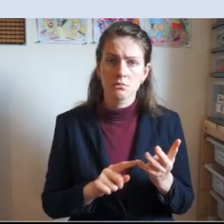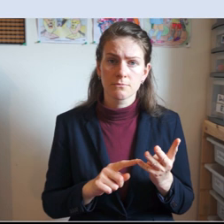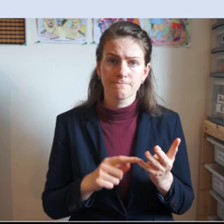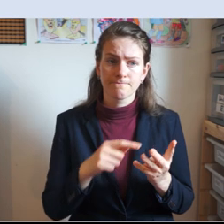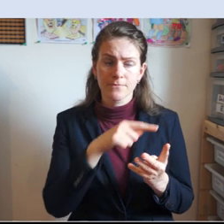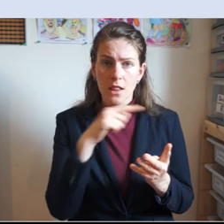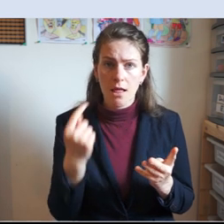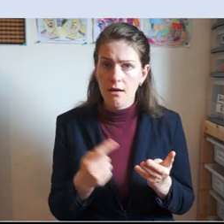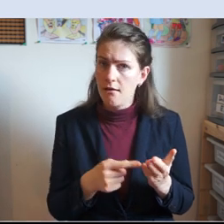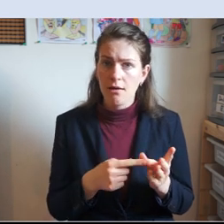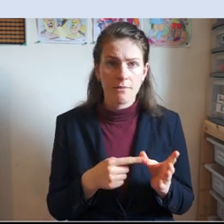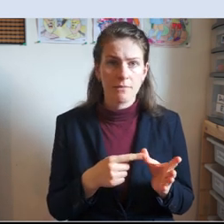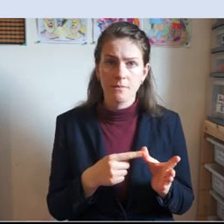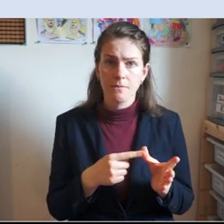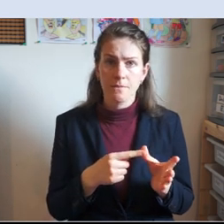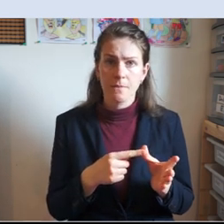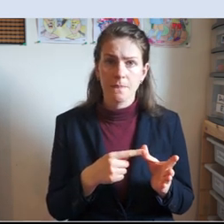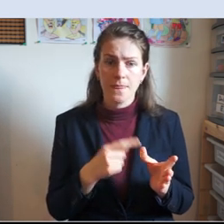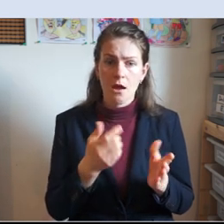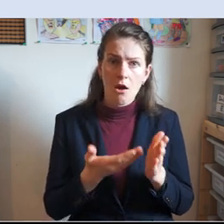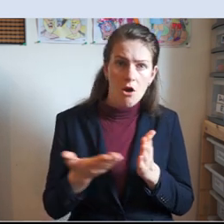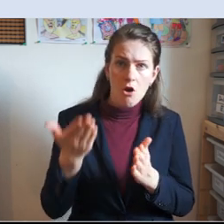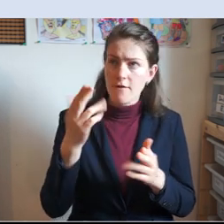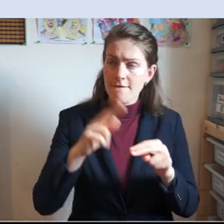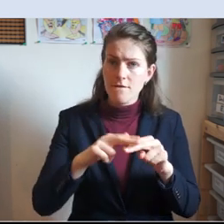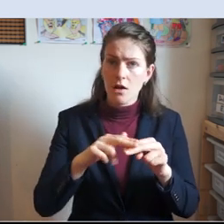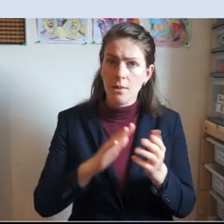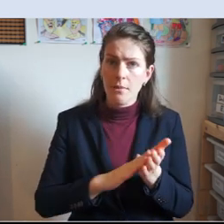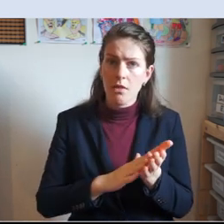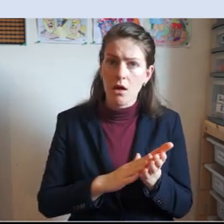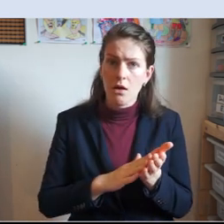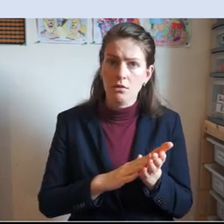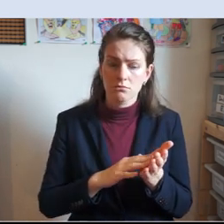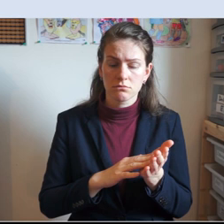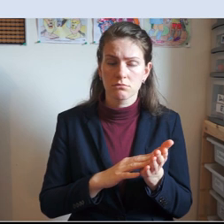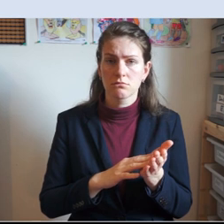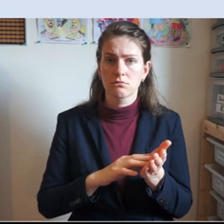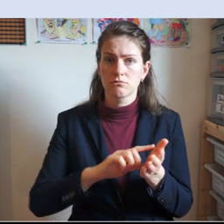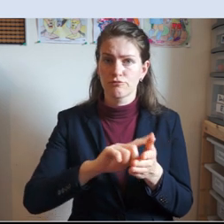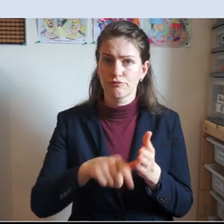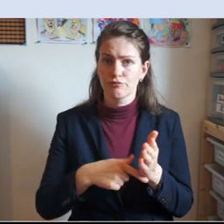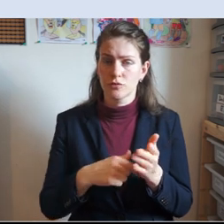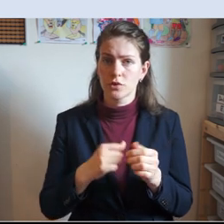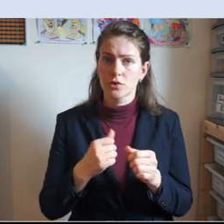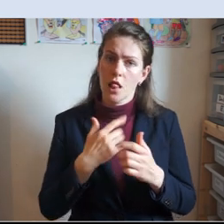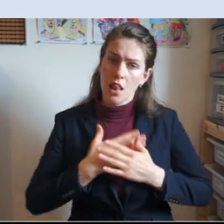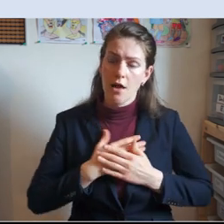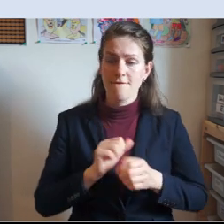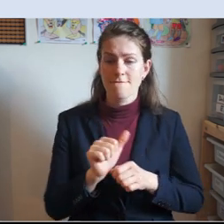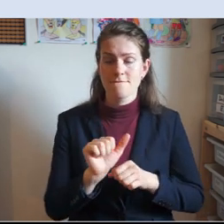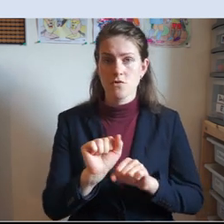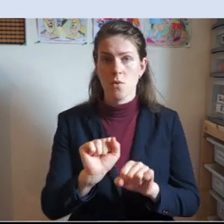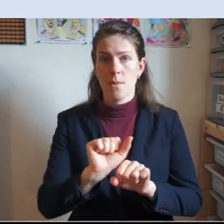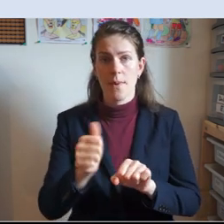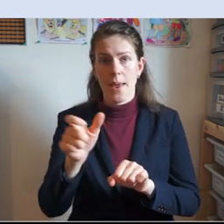not bear false witness, honour thy father and thy mother, and thou shalt love thy